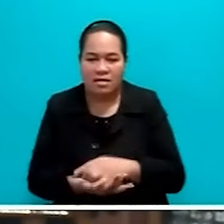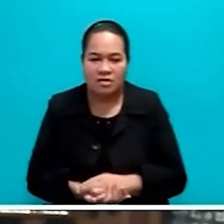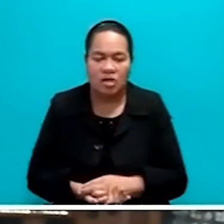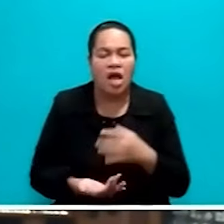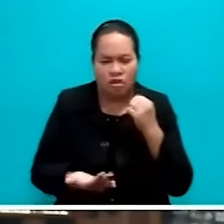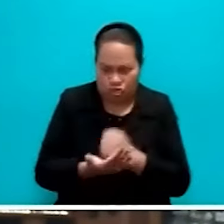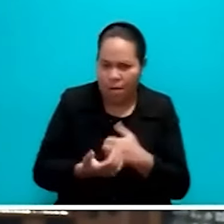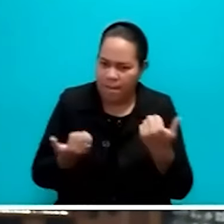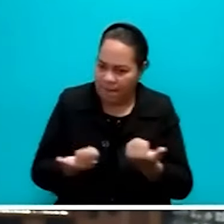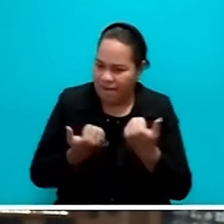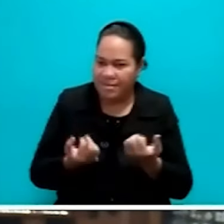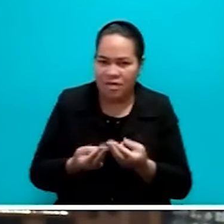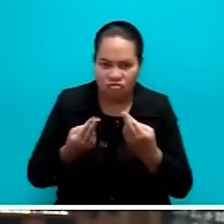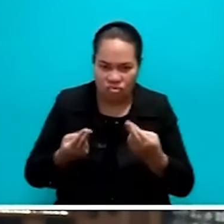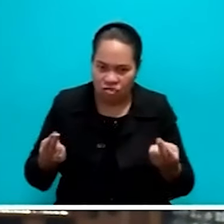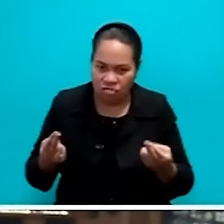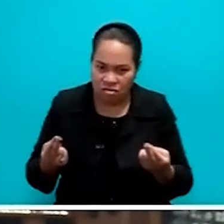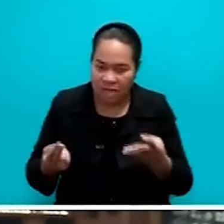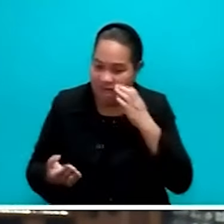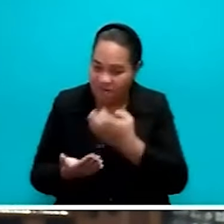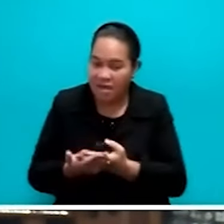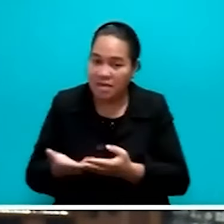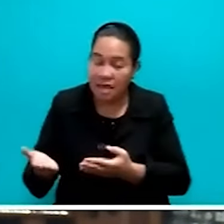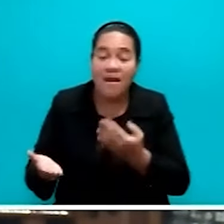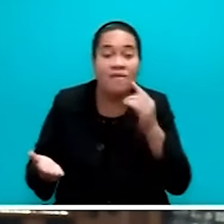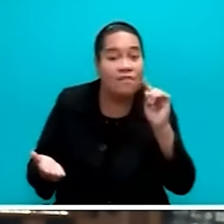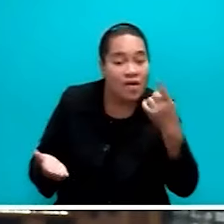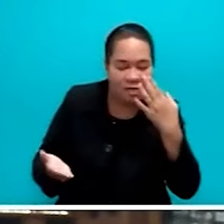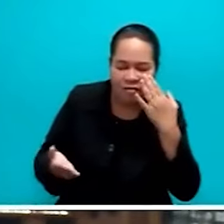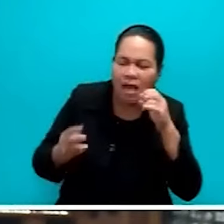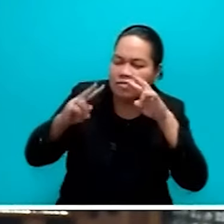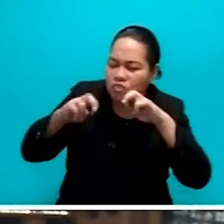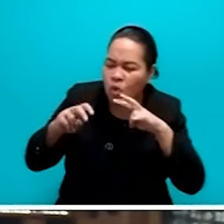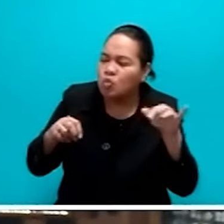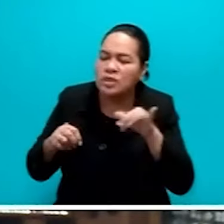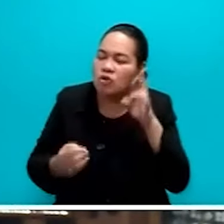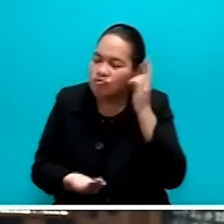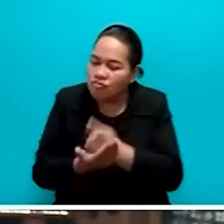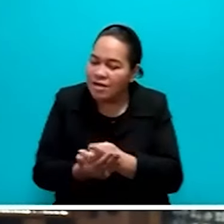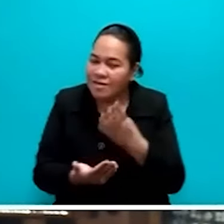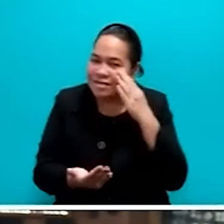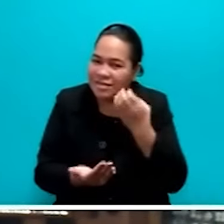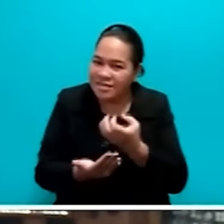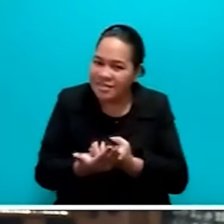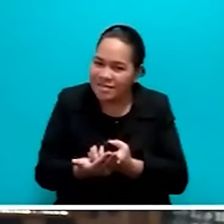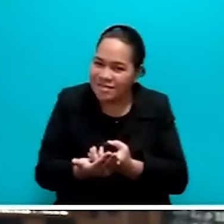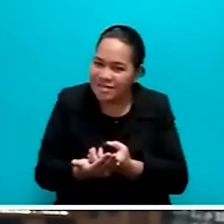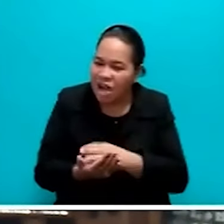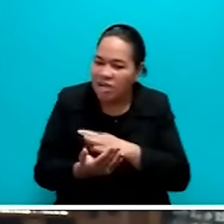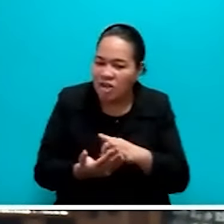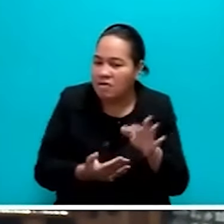exercise more caution to find out which really is the credible source.